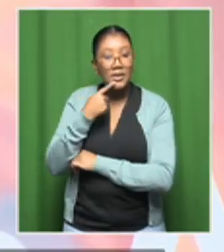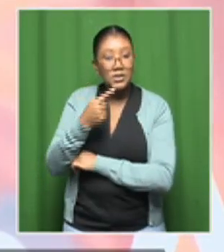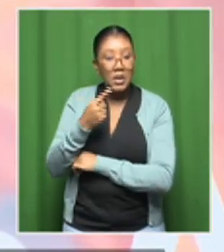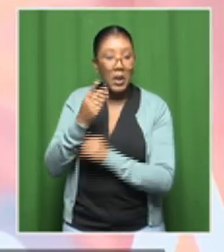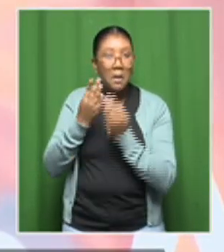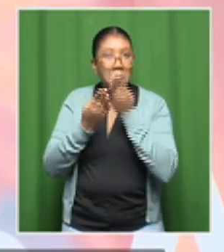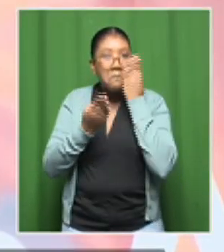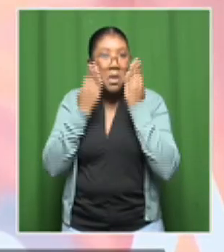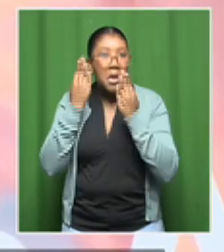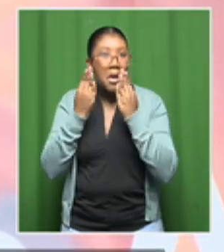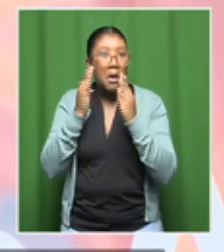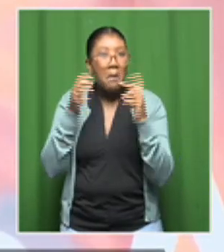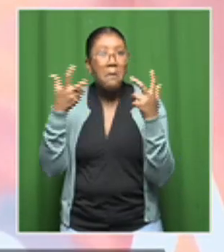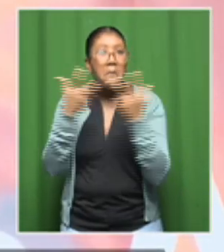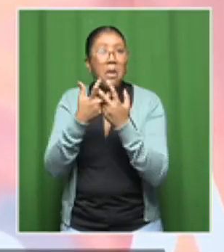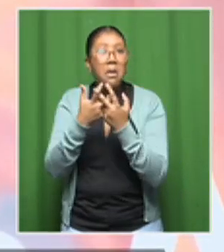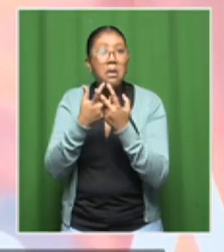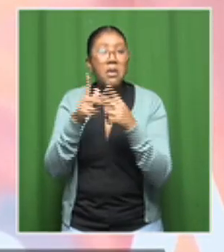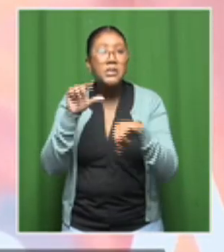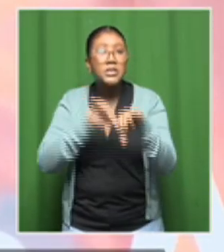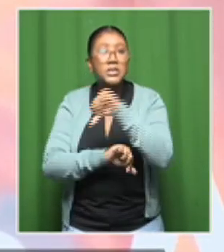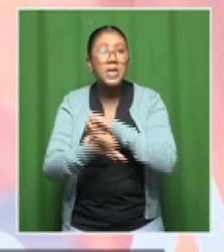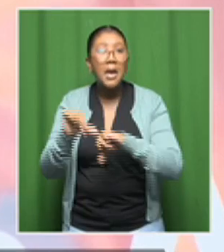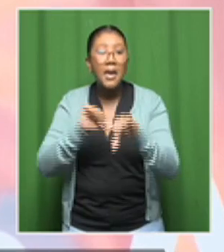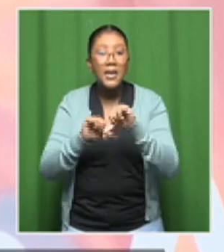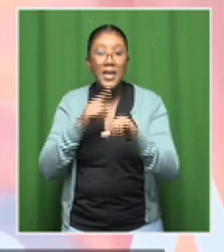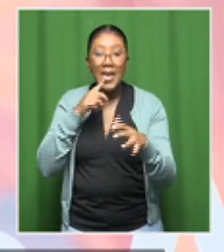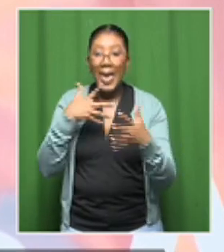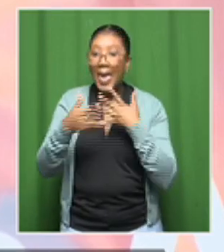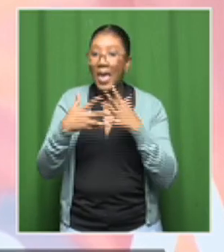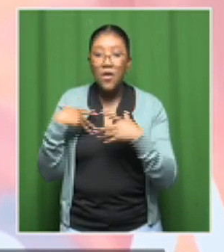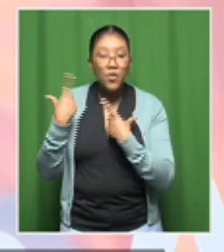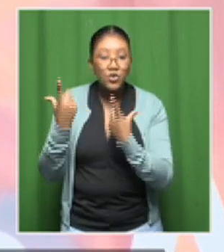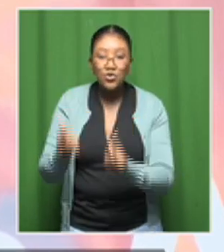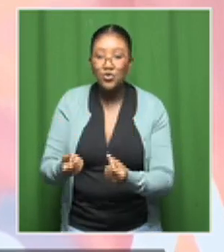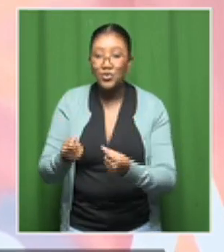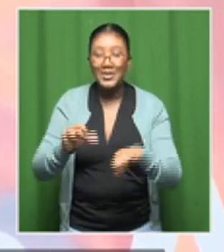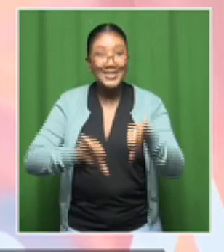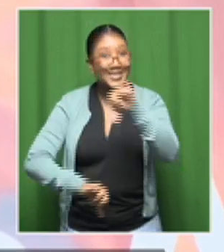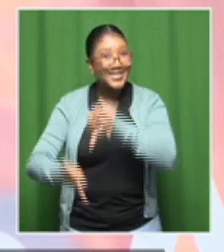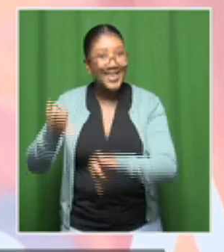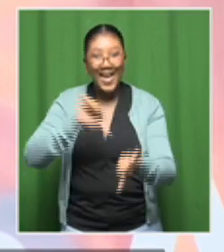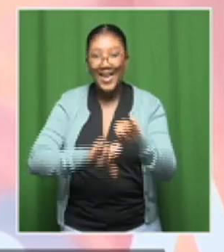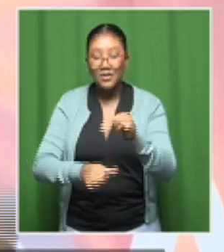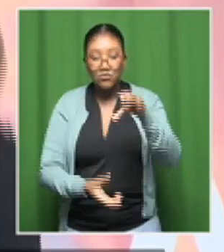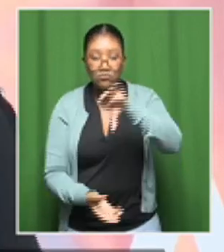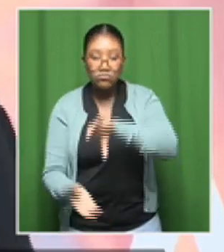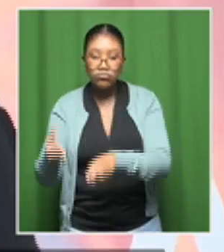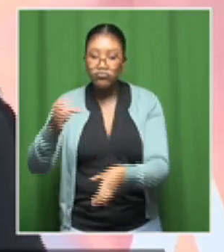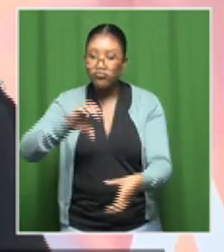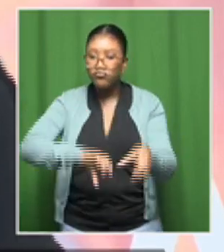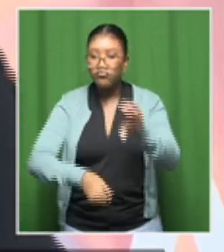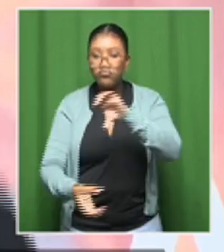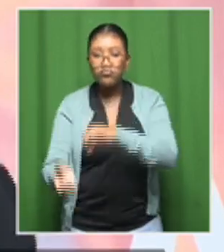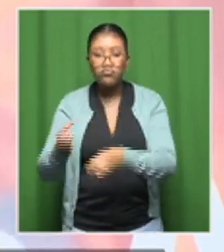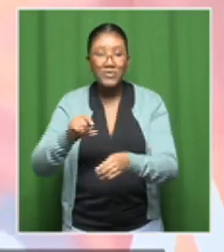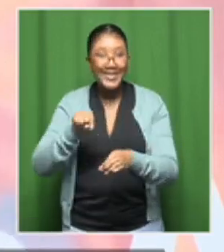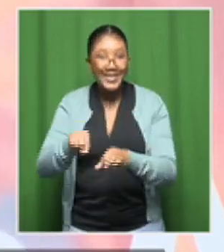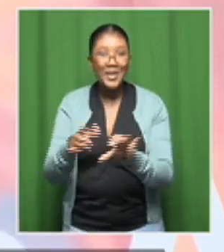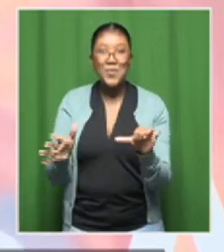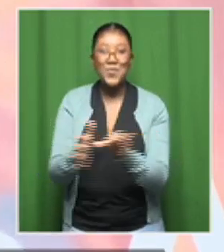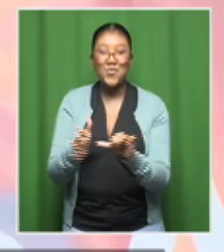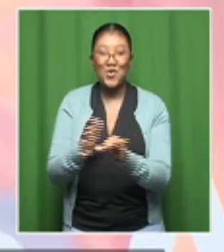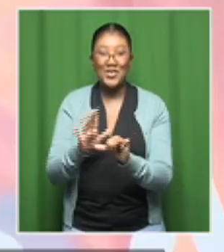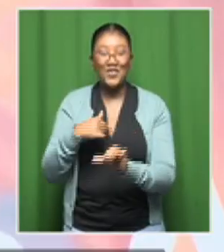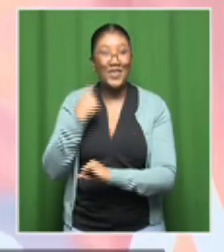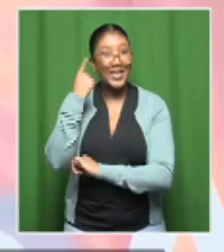really, it says, whatever we do is science as we are sitting here is science. that's exactly